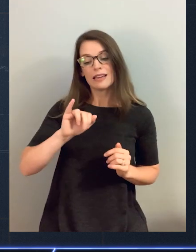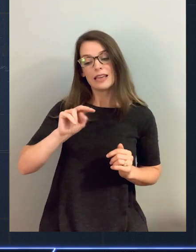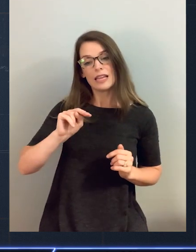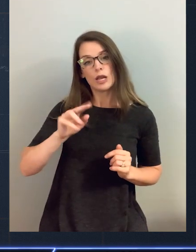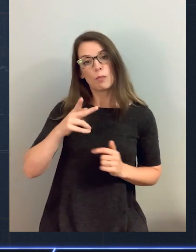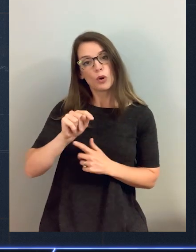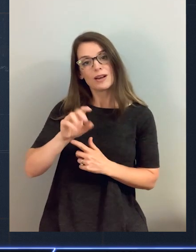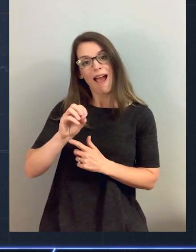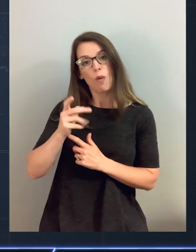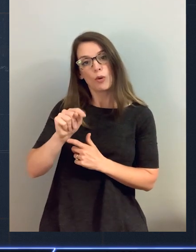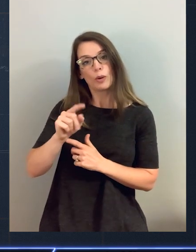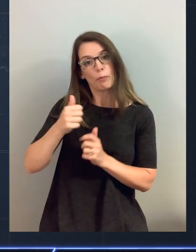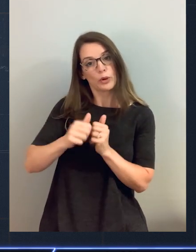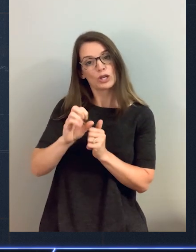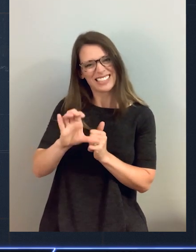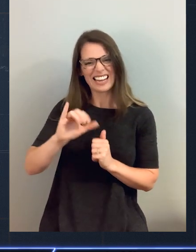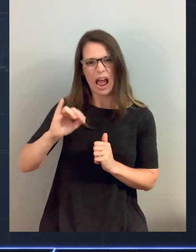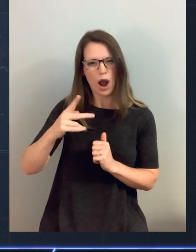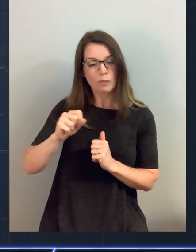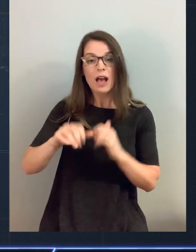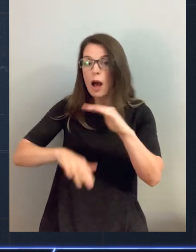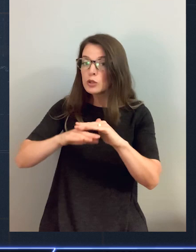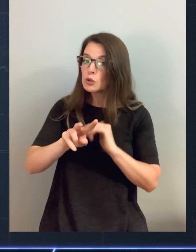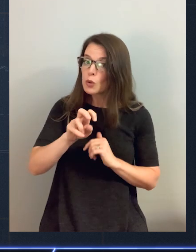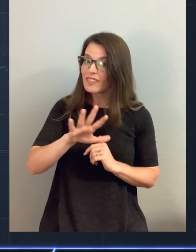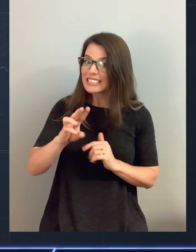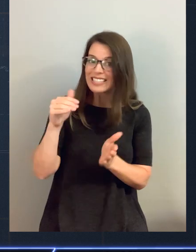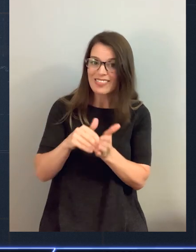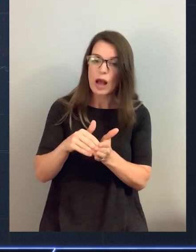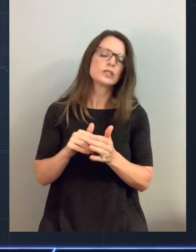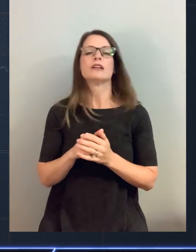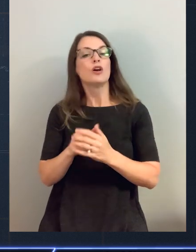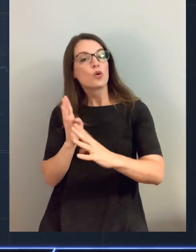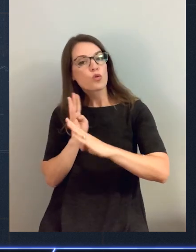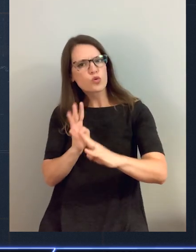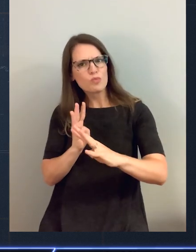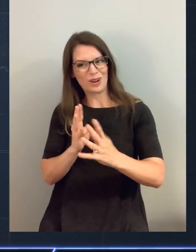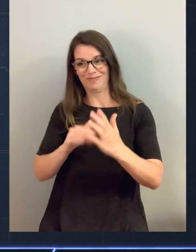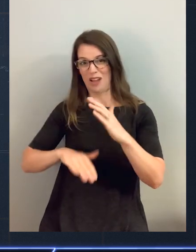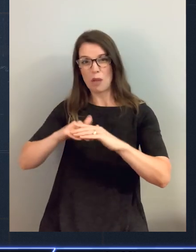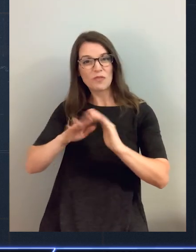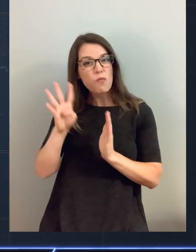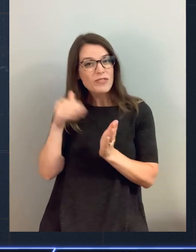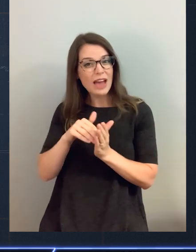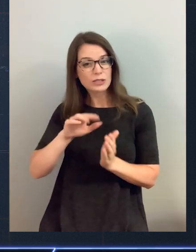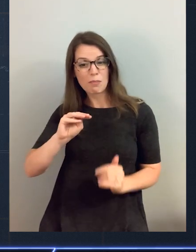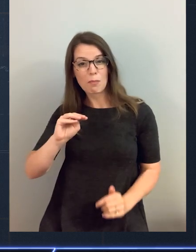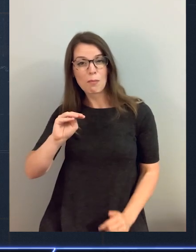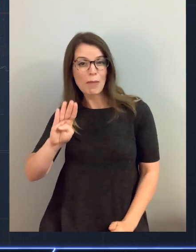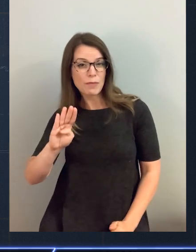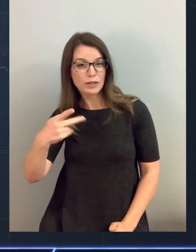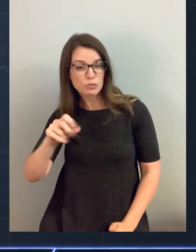outputs per second, the IOPS, up to 256,000. Tons of throughput, up to 4,000